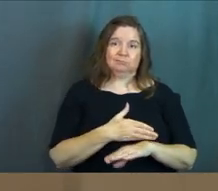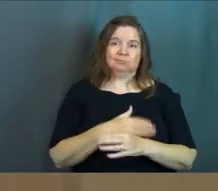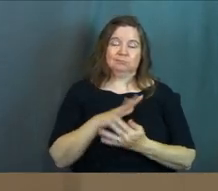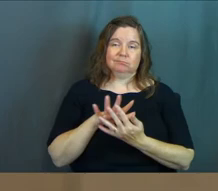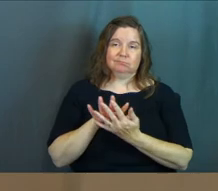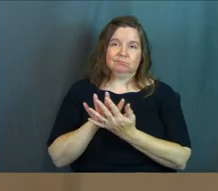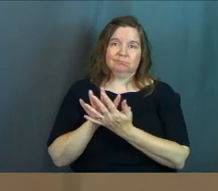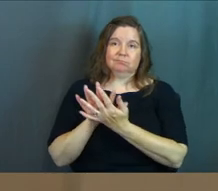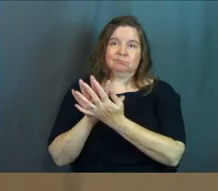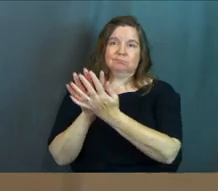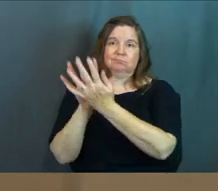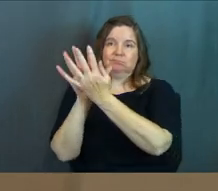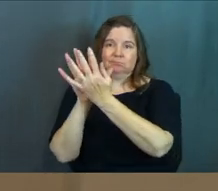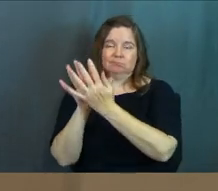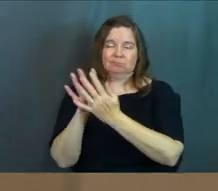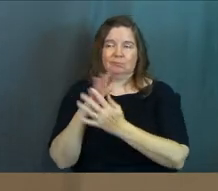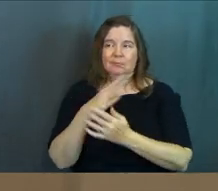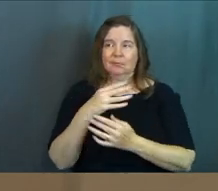grows.